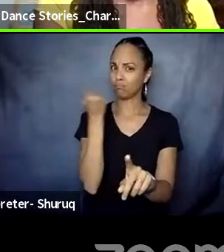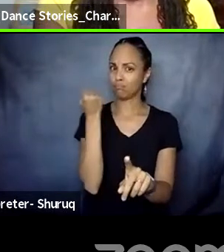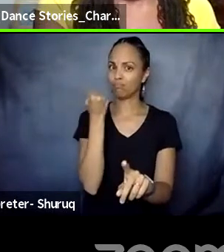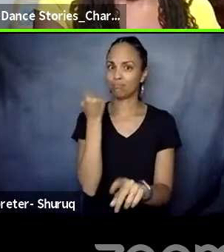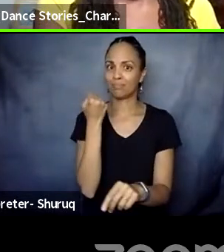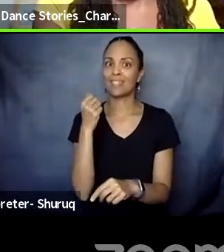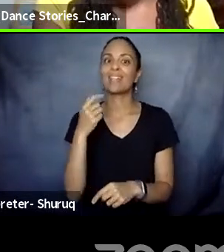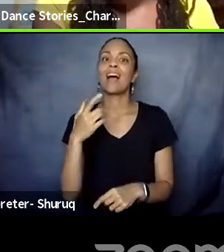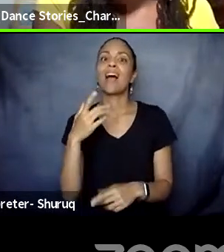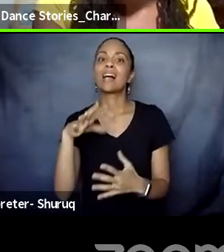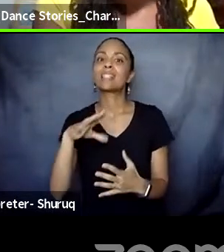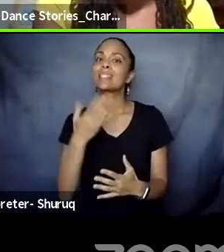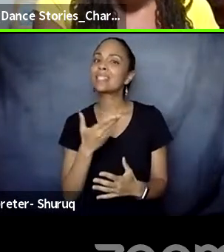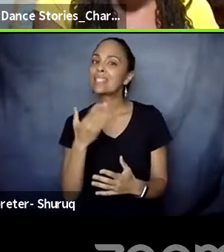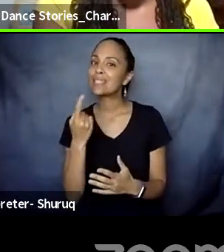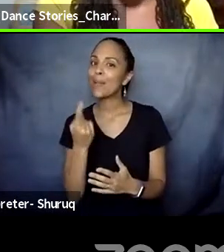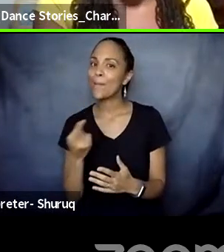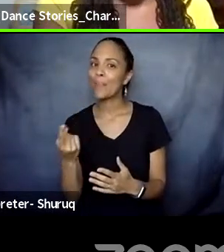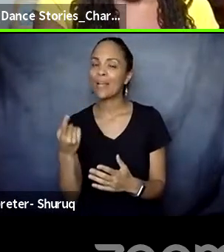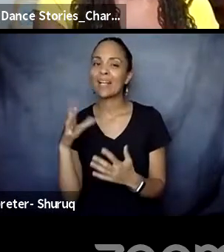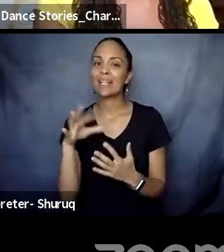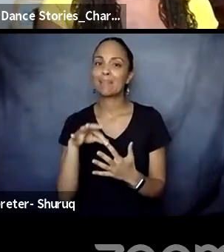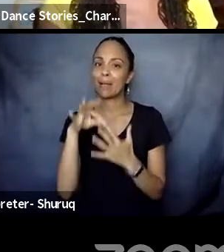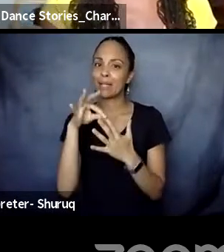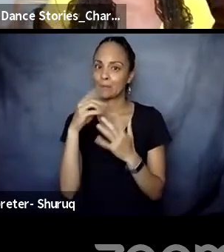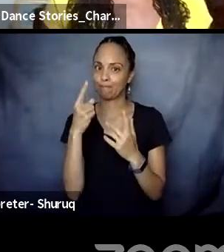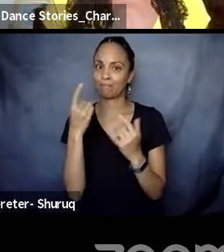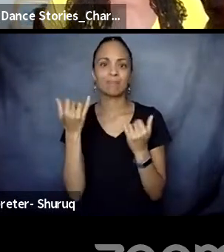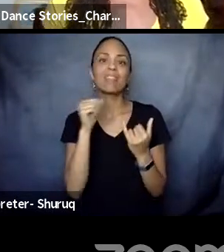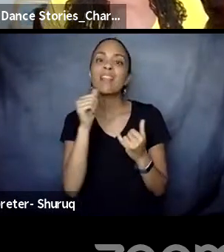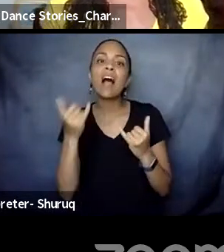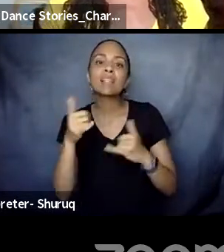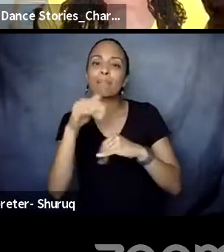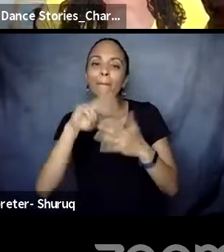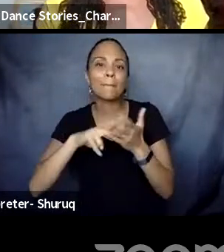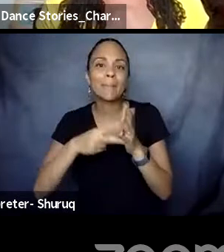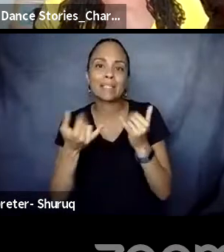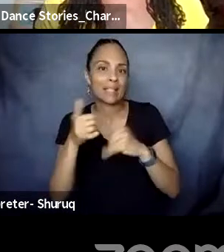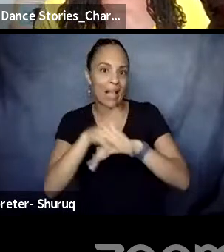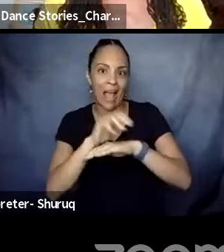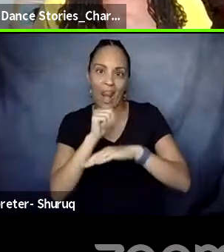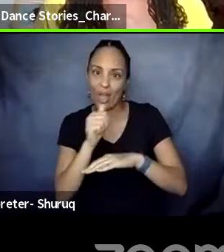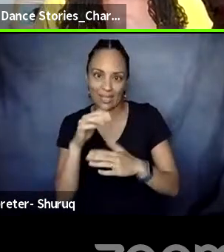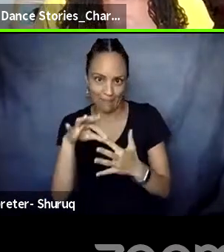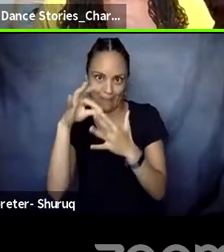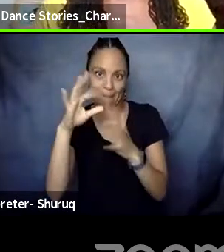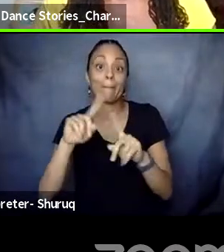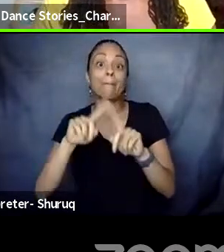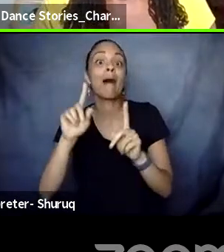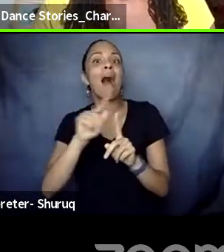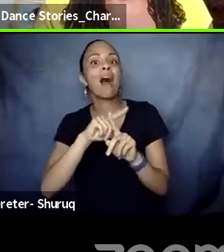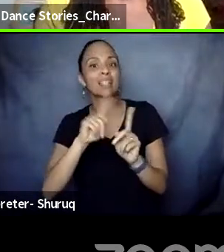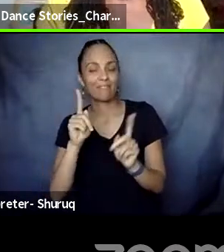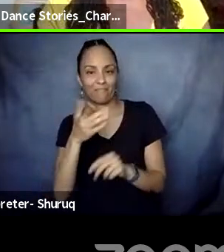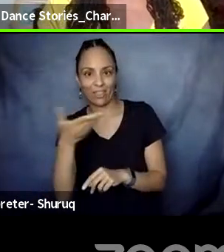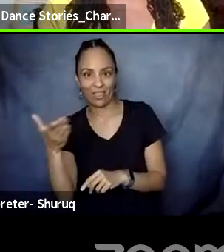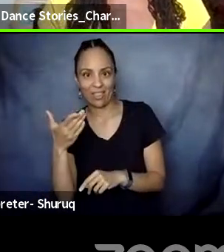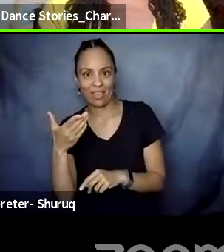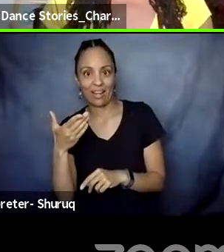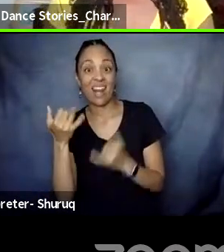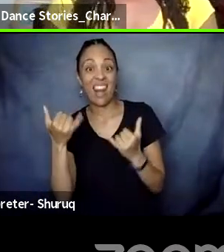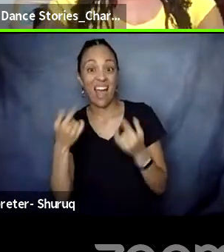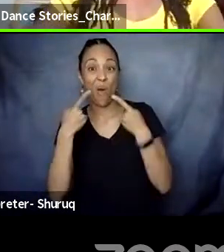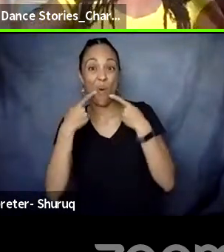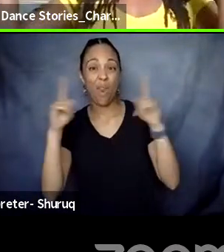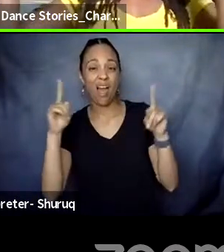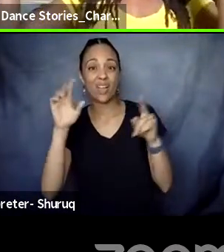special, not that tonight isn't special, but something special. We get to announce our September lineup.